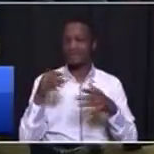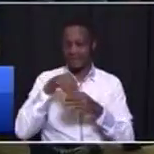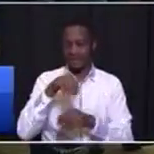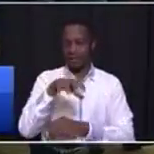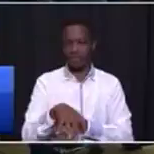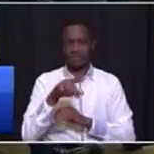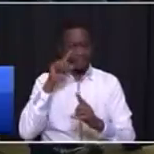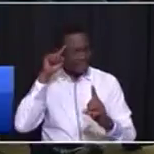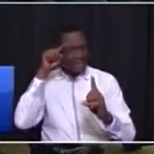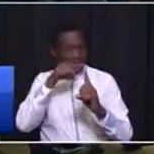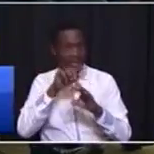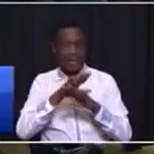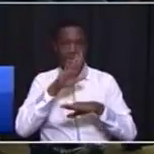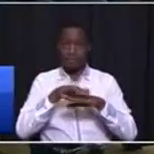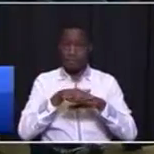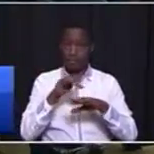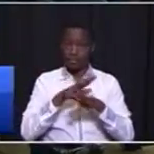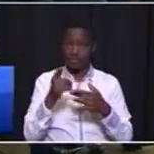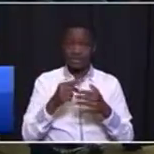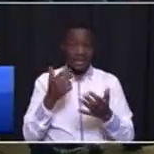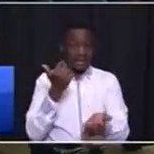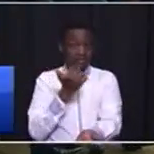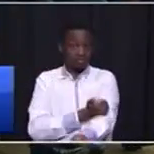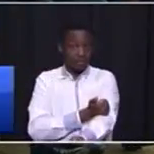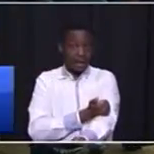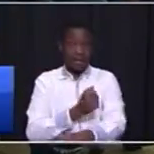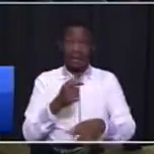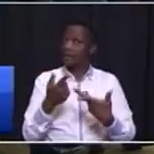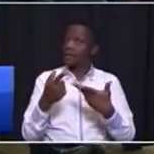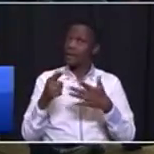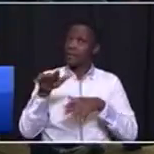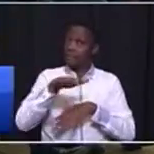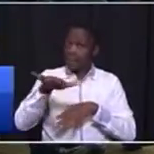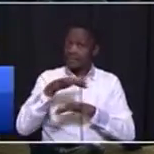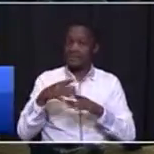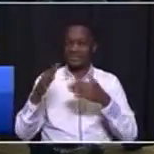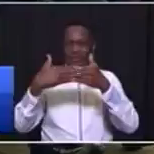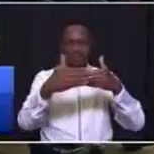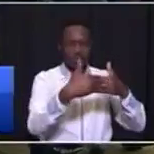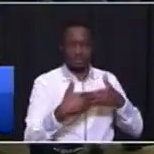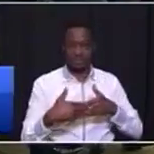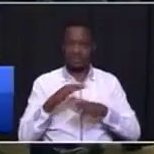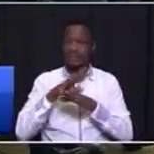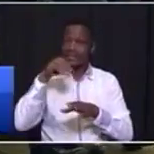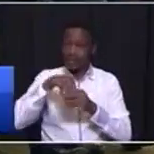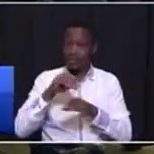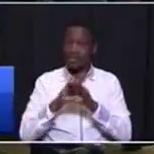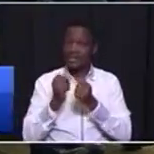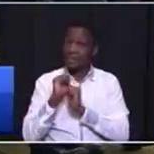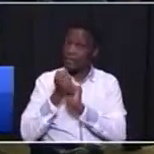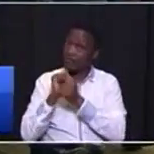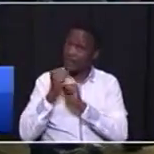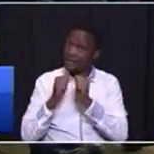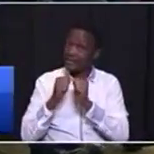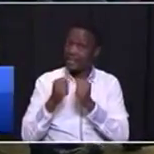targeting also the issue of drugs. Fifteen drug laboratories have been closed down. Drugs, including the manufacturing